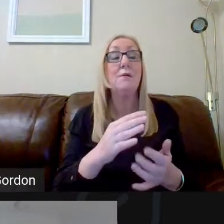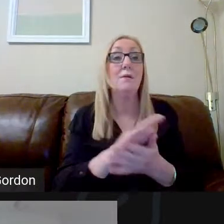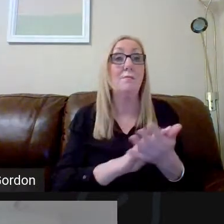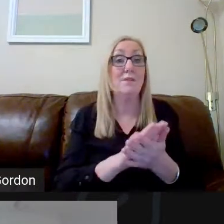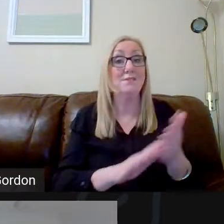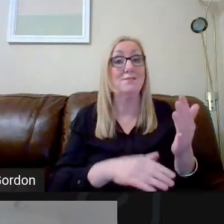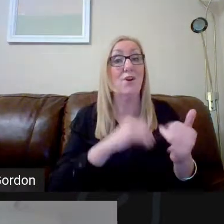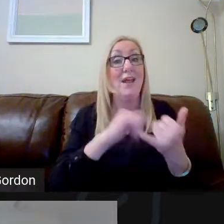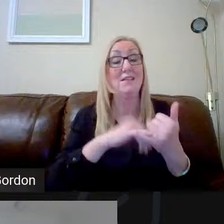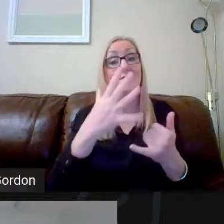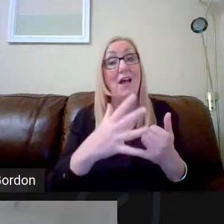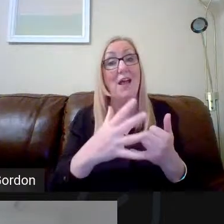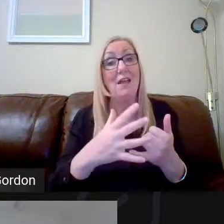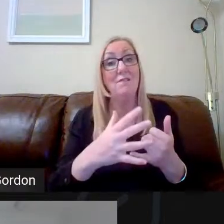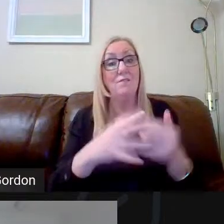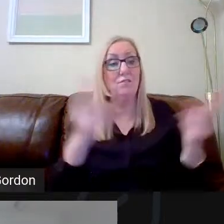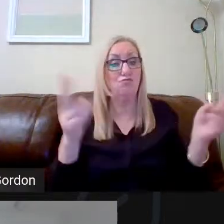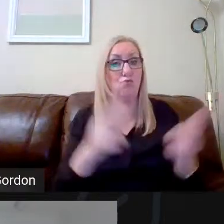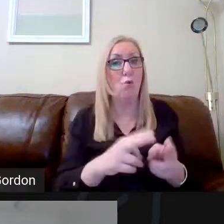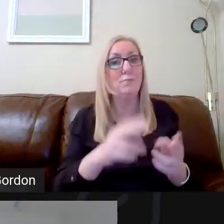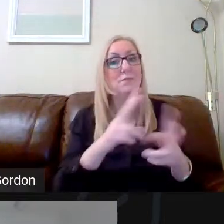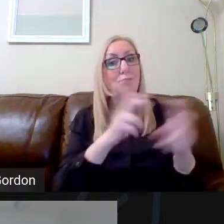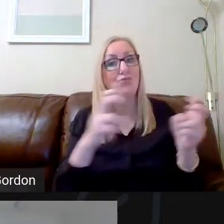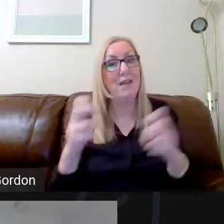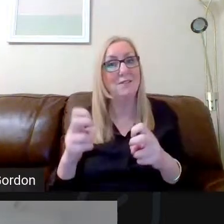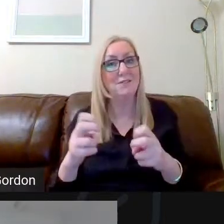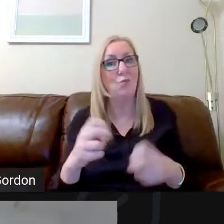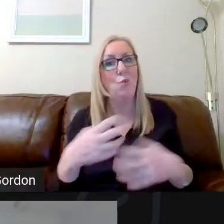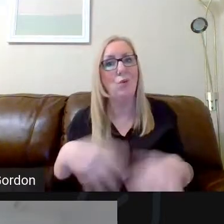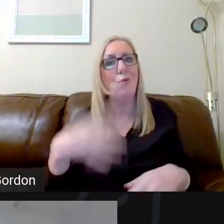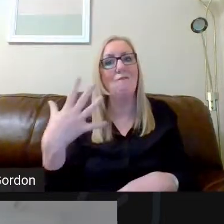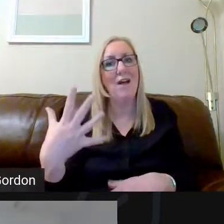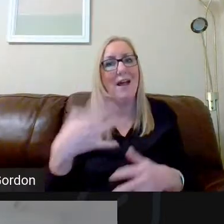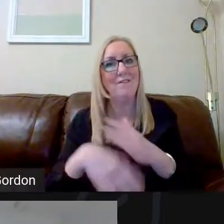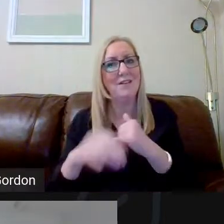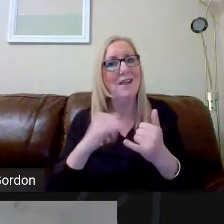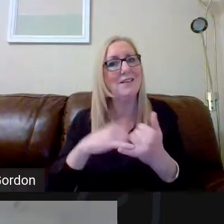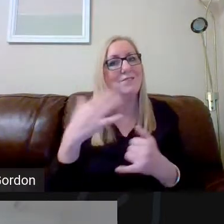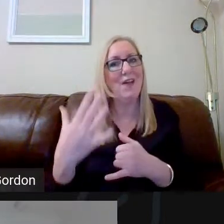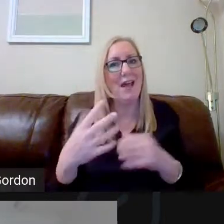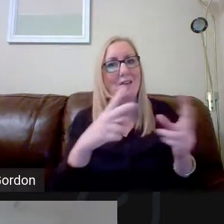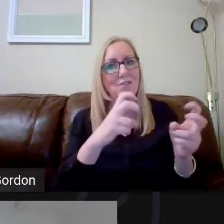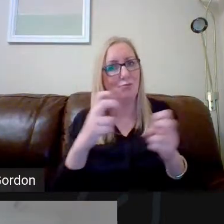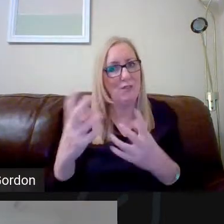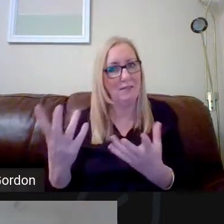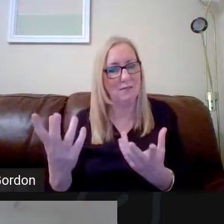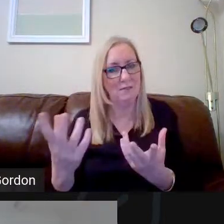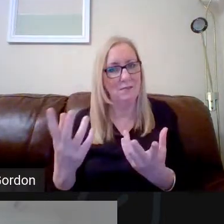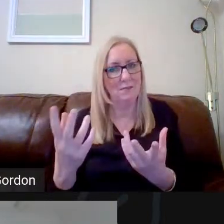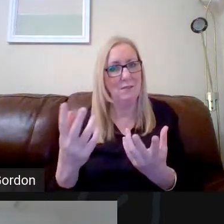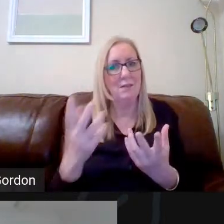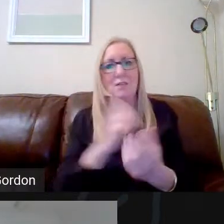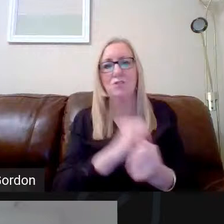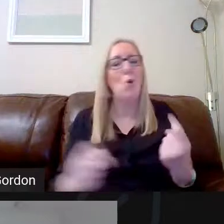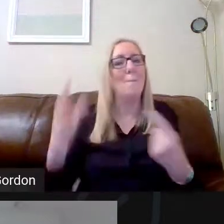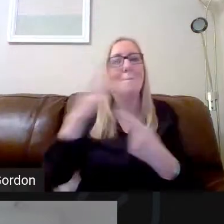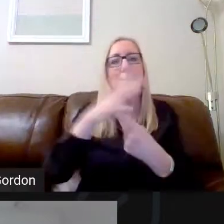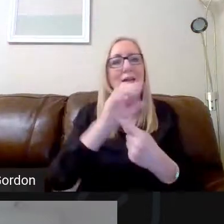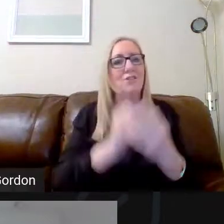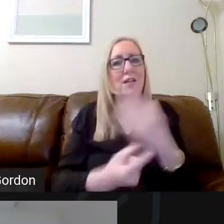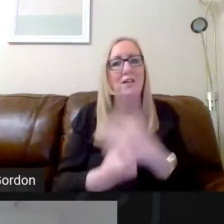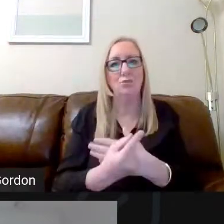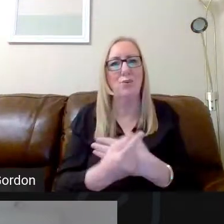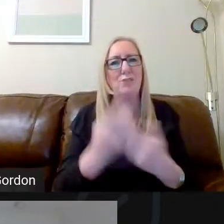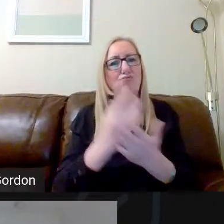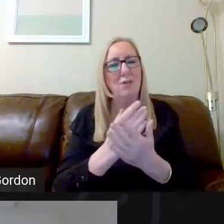fifth year, and therefore they lose another two subjects. So it's not a major issue, and it's a very, very, very small